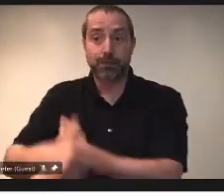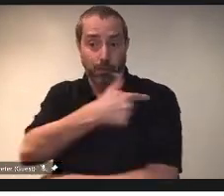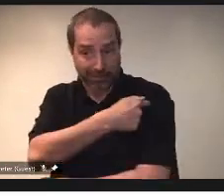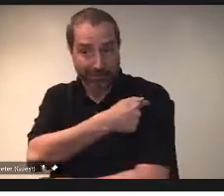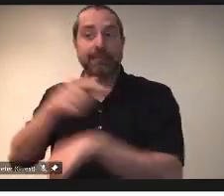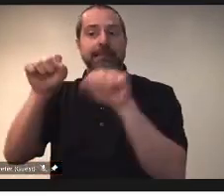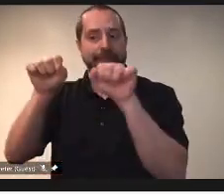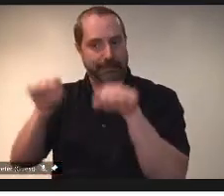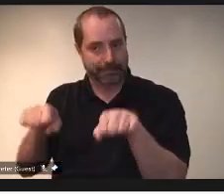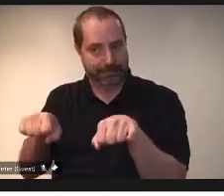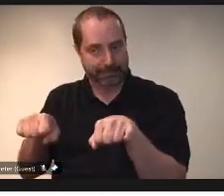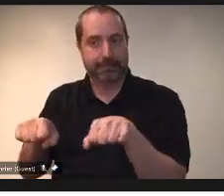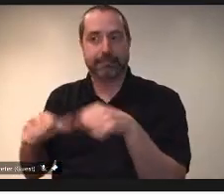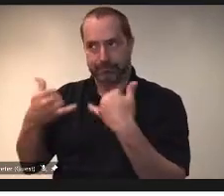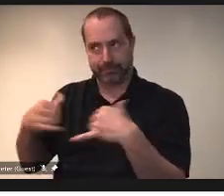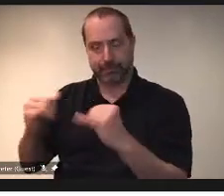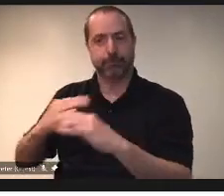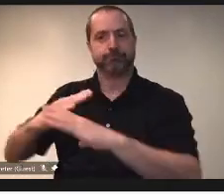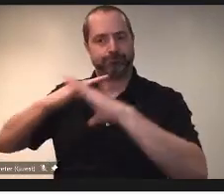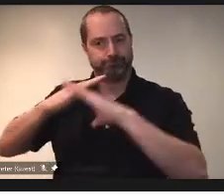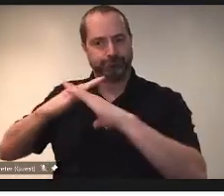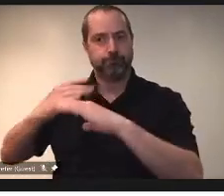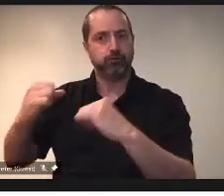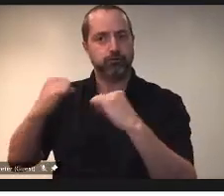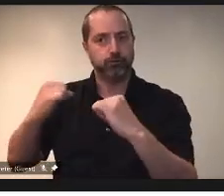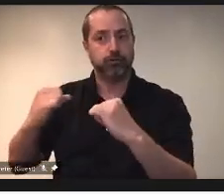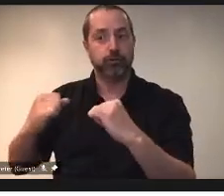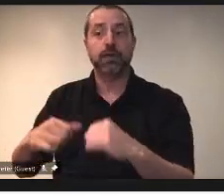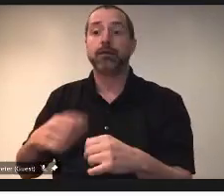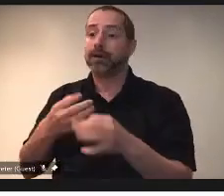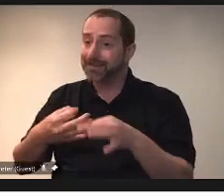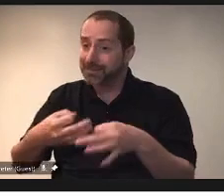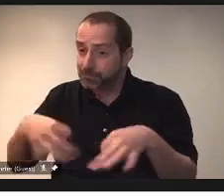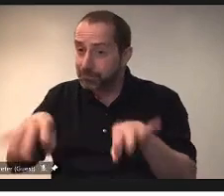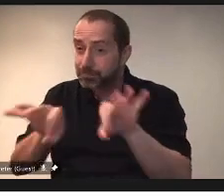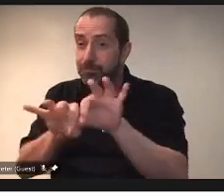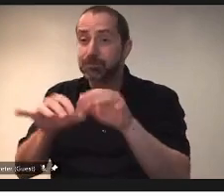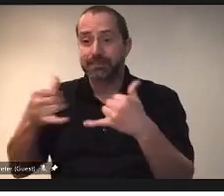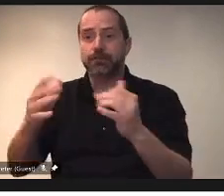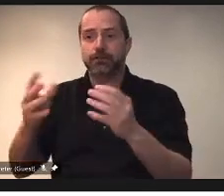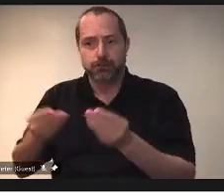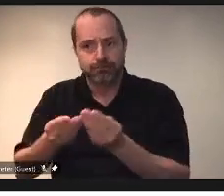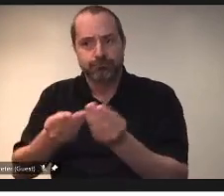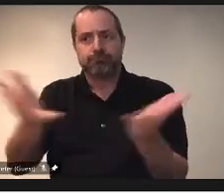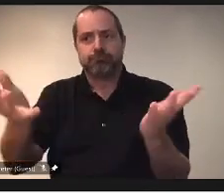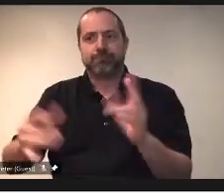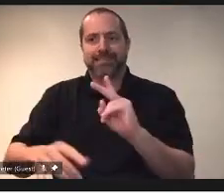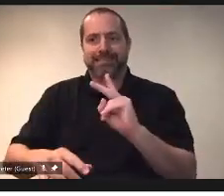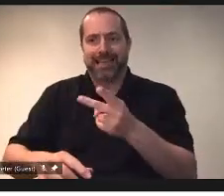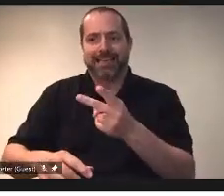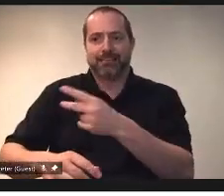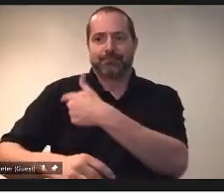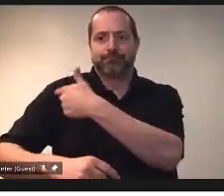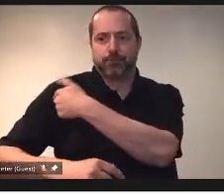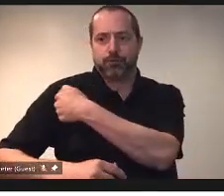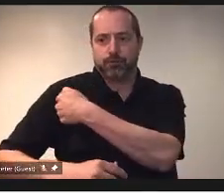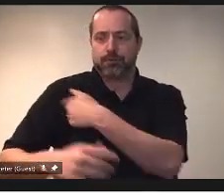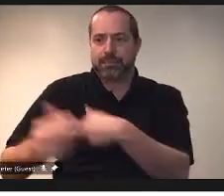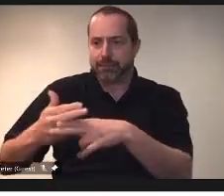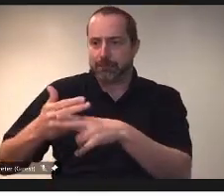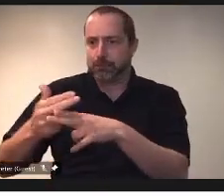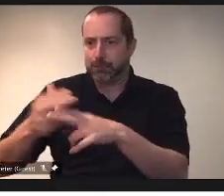finish with second doses as soon as we become eligible. And together with public health measures,